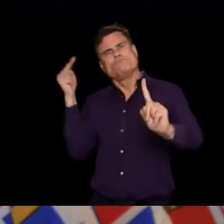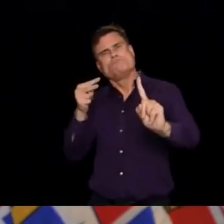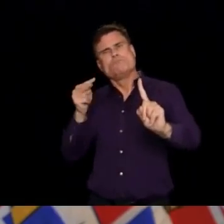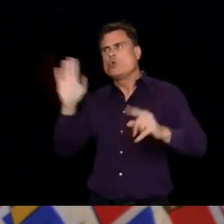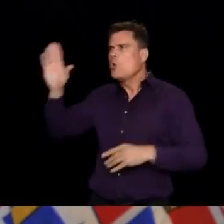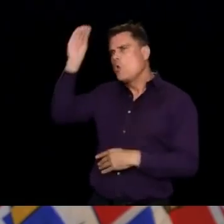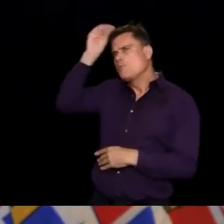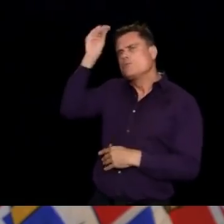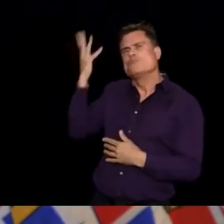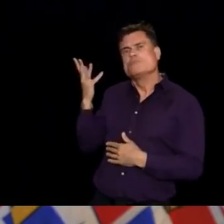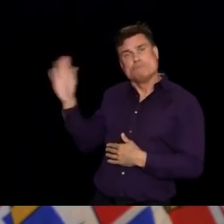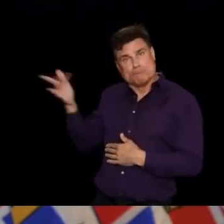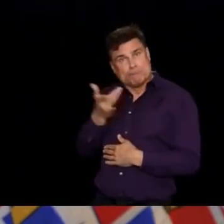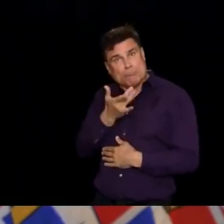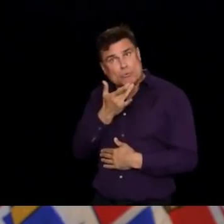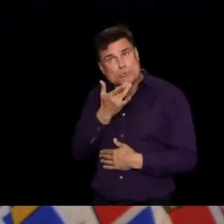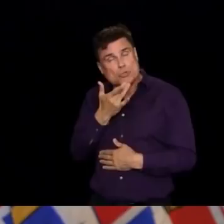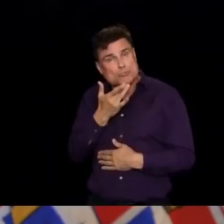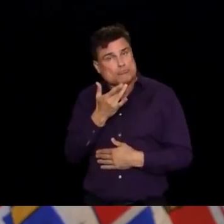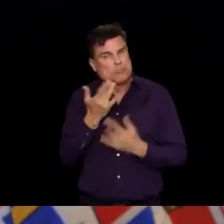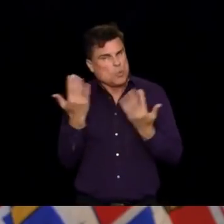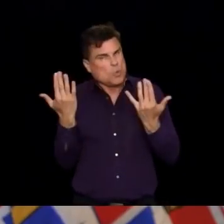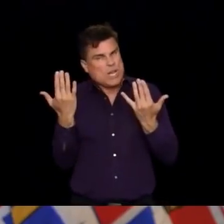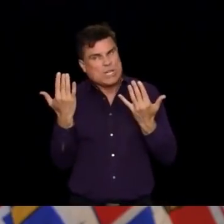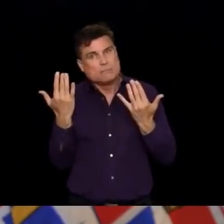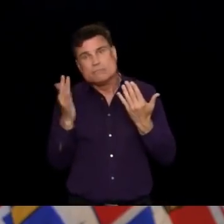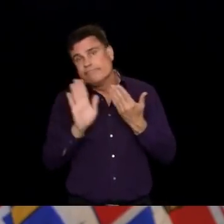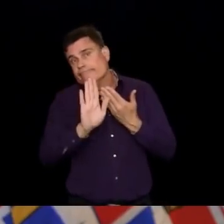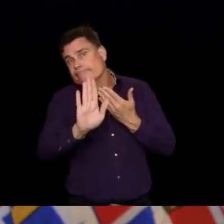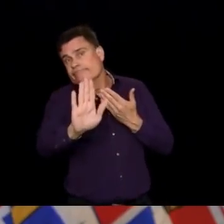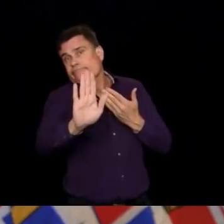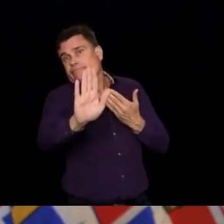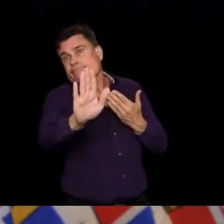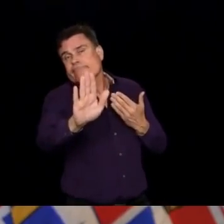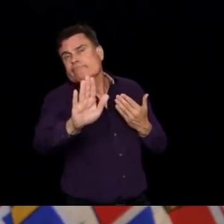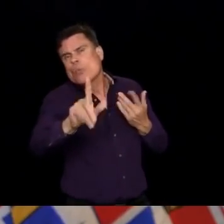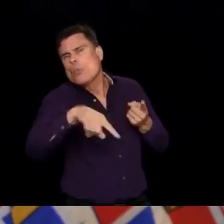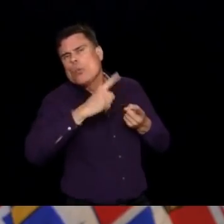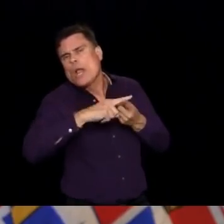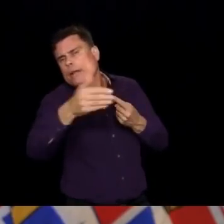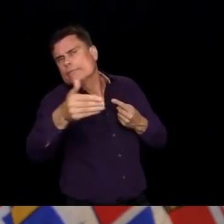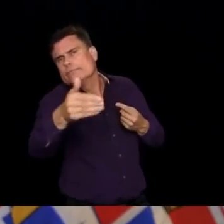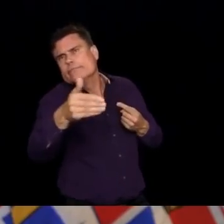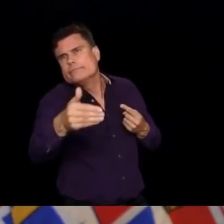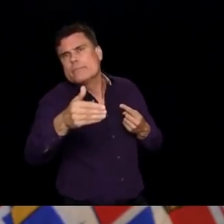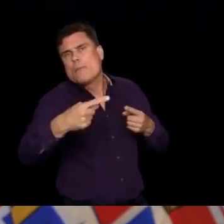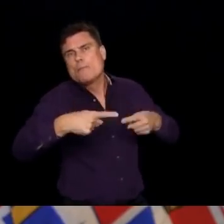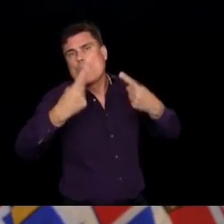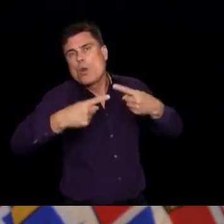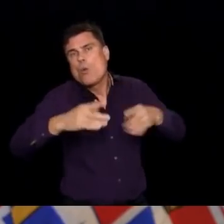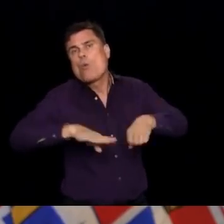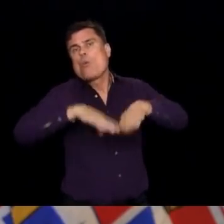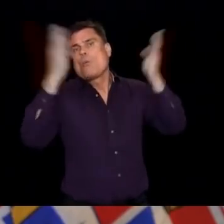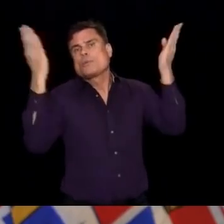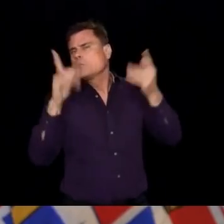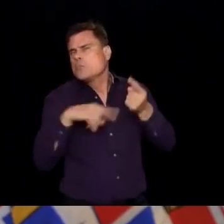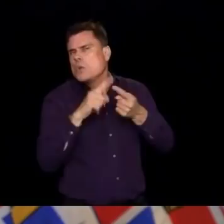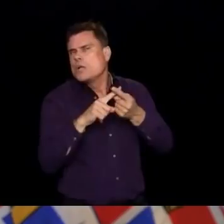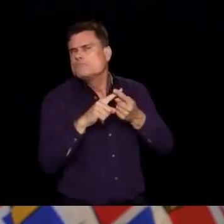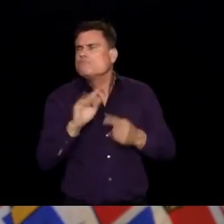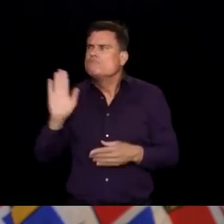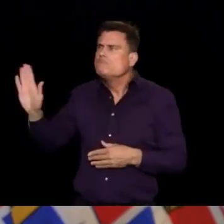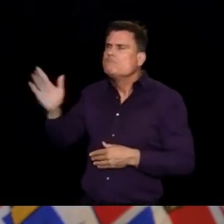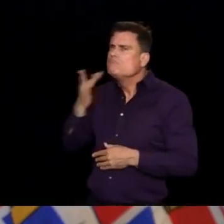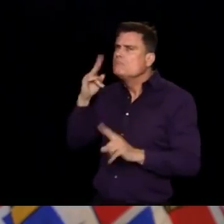terms of taking that next step, I guess, to loosen border restrictions? Yeah, you know, obviously